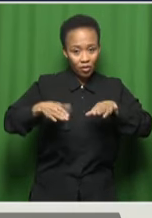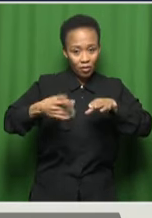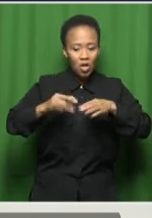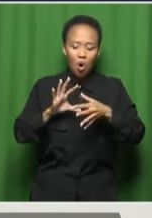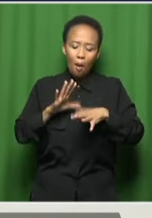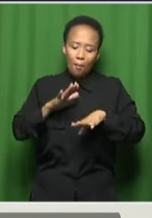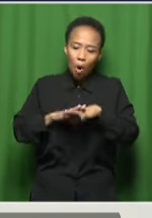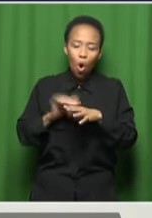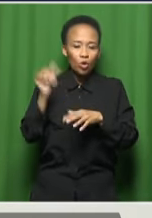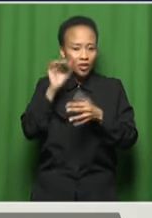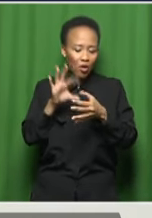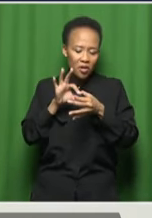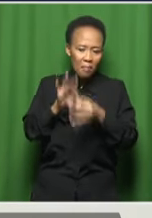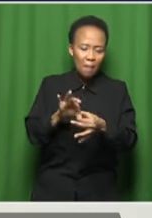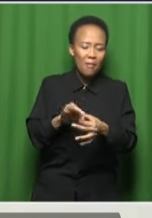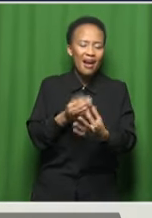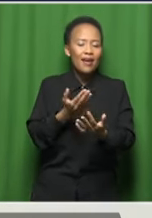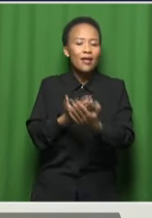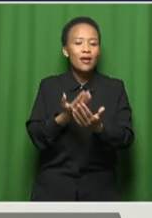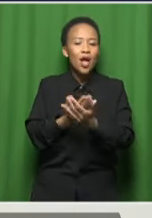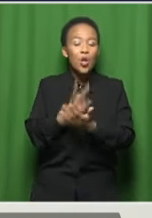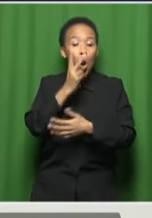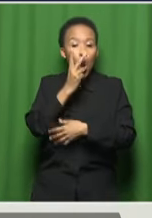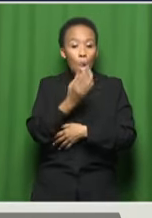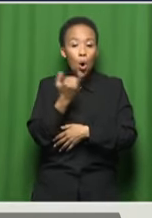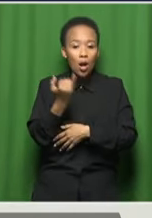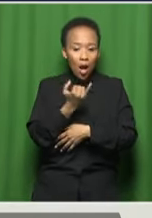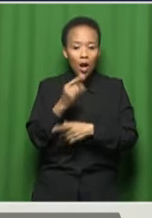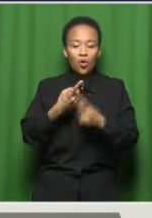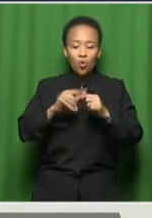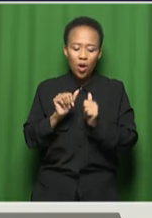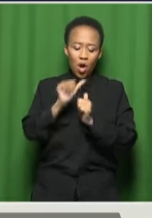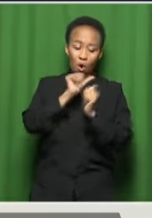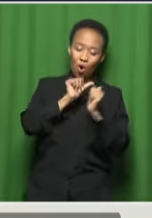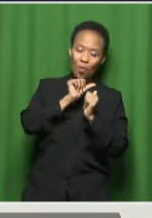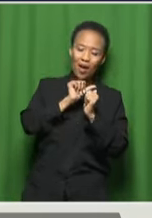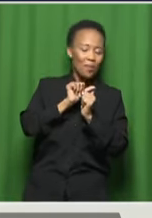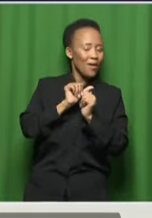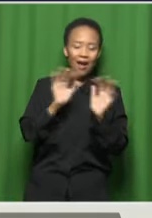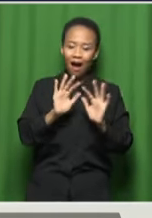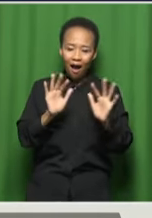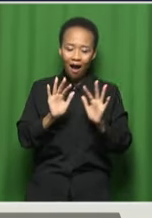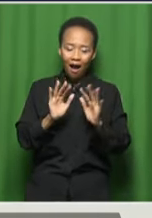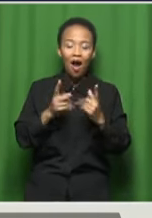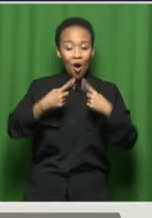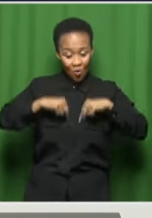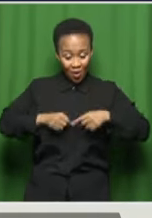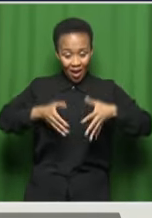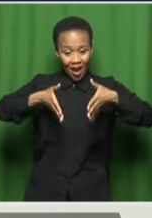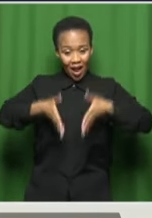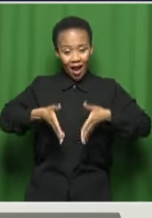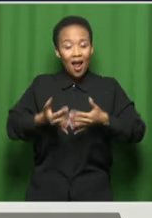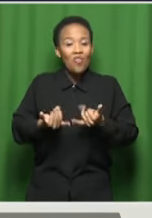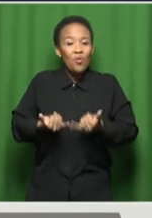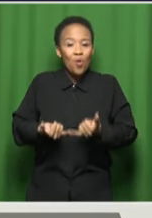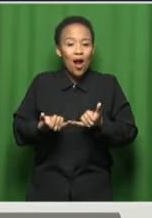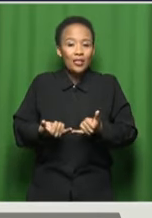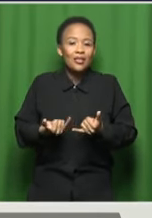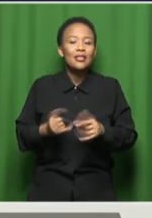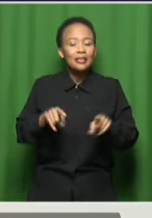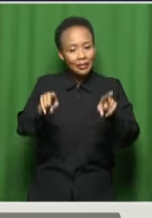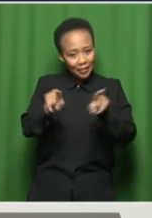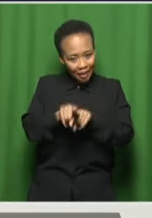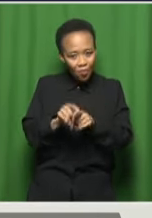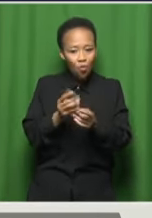because it seems like we're going back in time. But at the same time, we are in the present. And we are also engaging with the